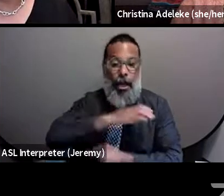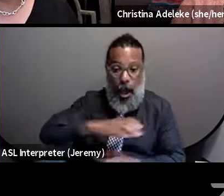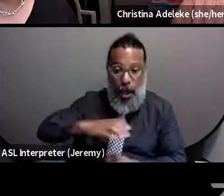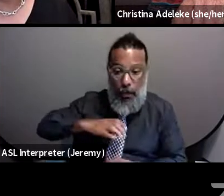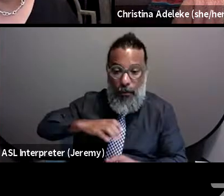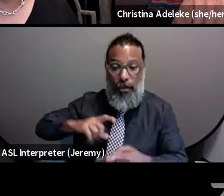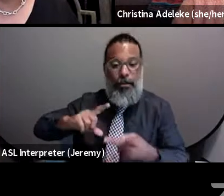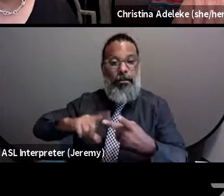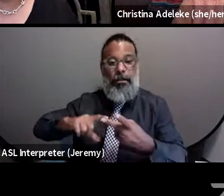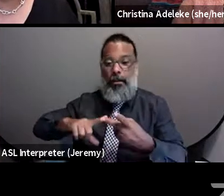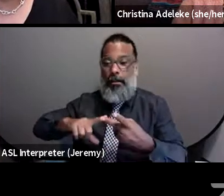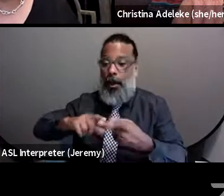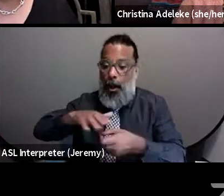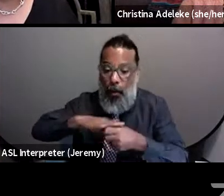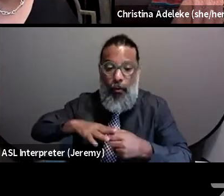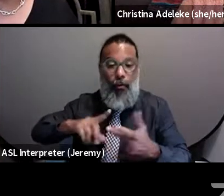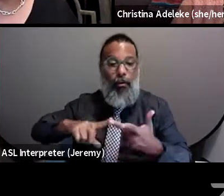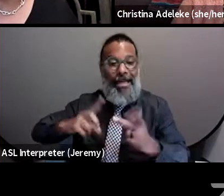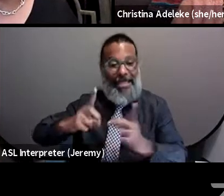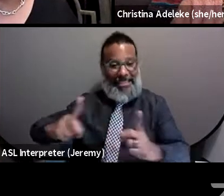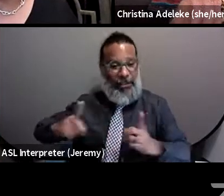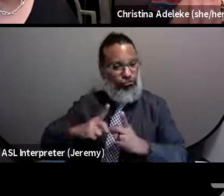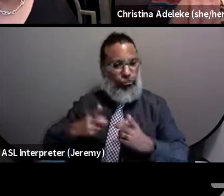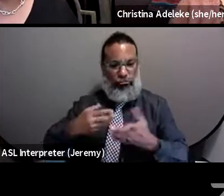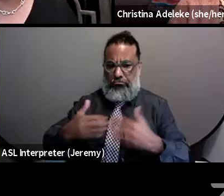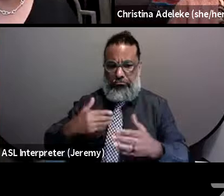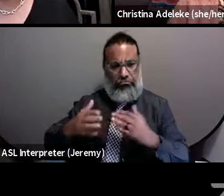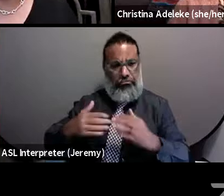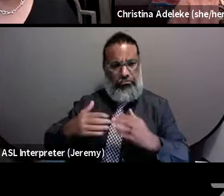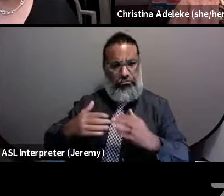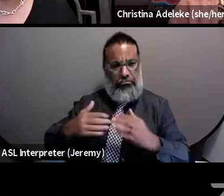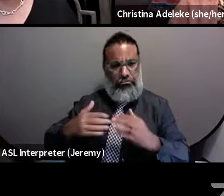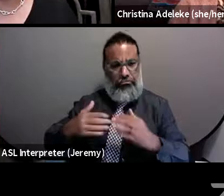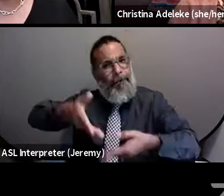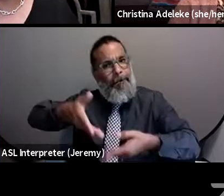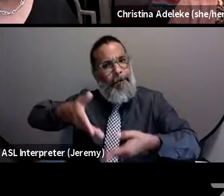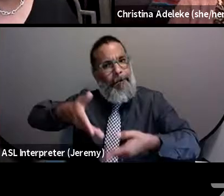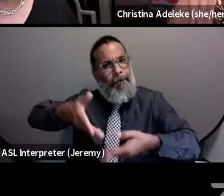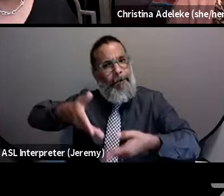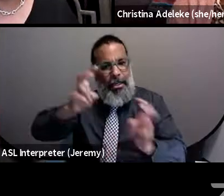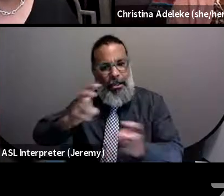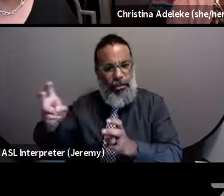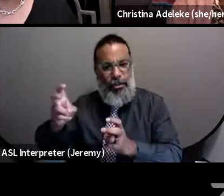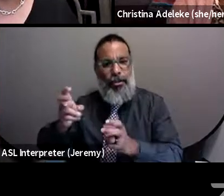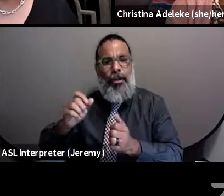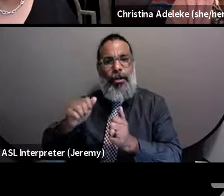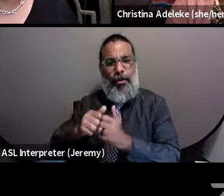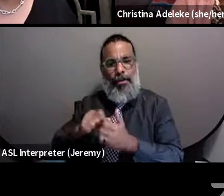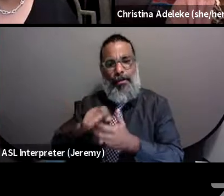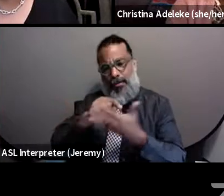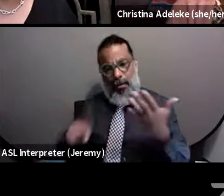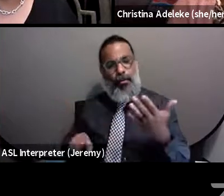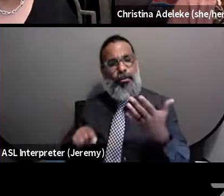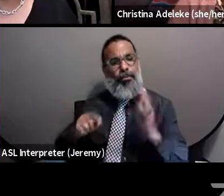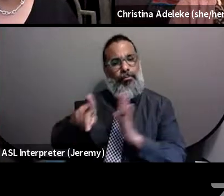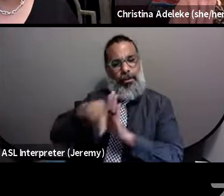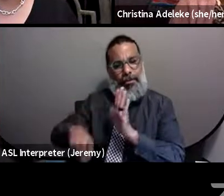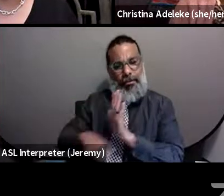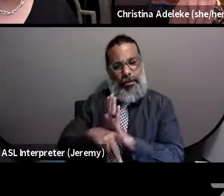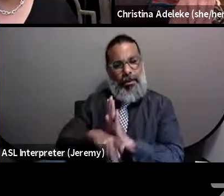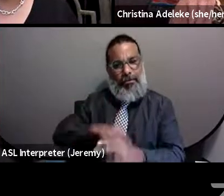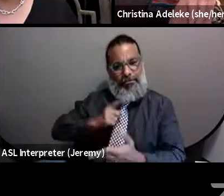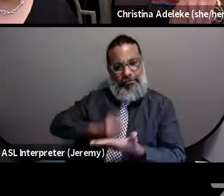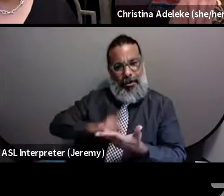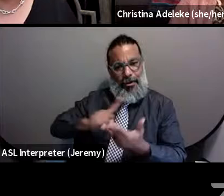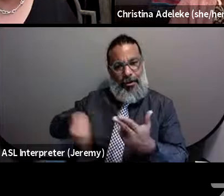the district level, to bring up the issues, you know, with the great tradition of the Denver principles that we have, you know, from the